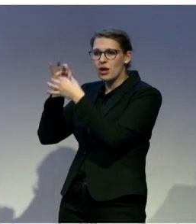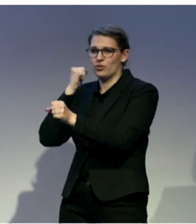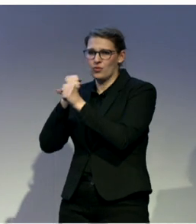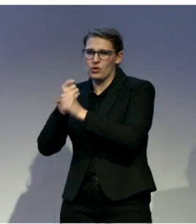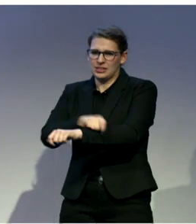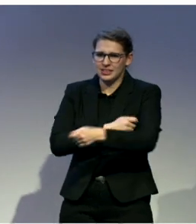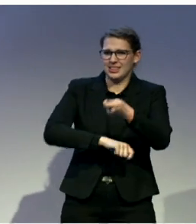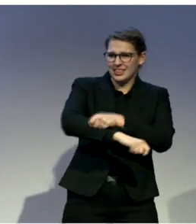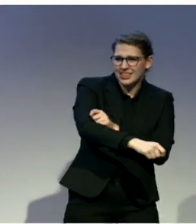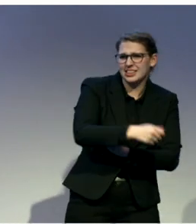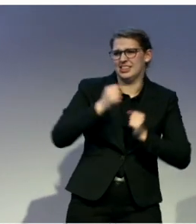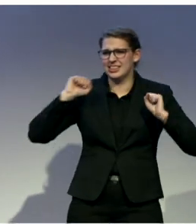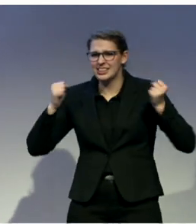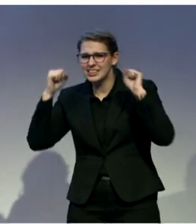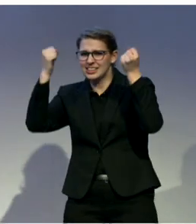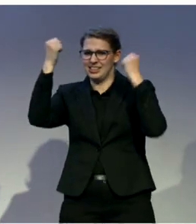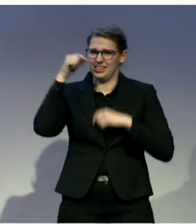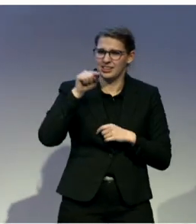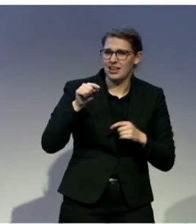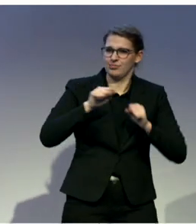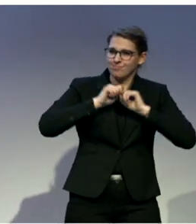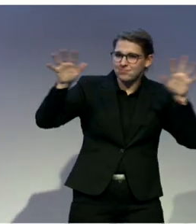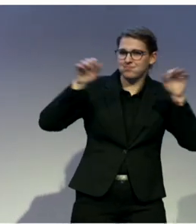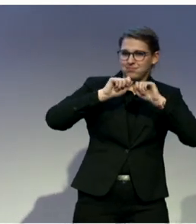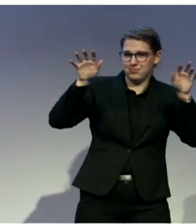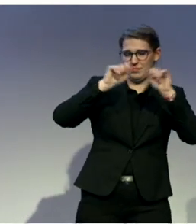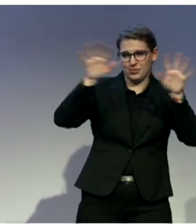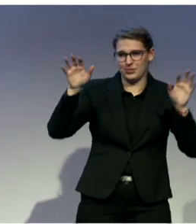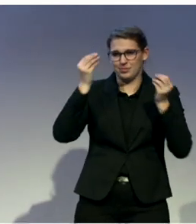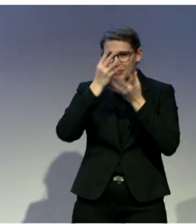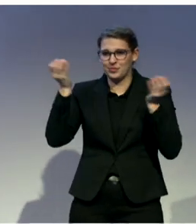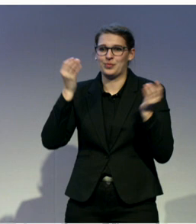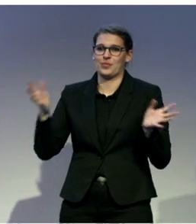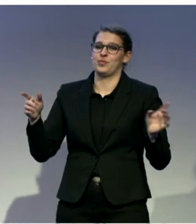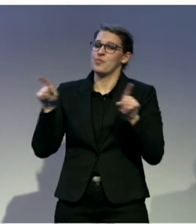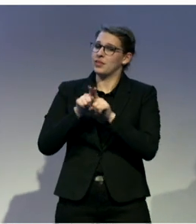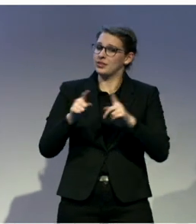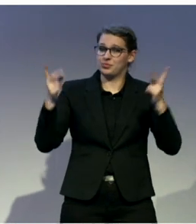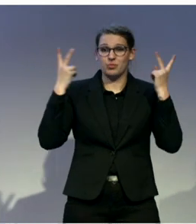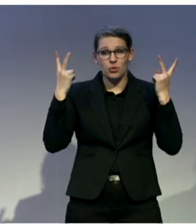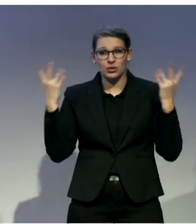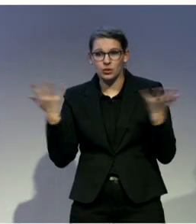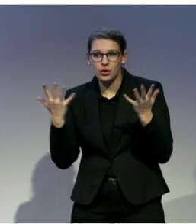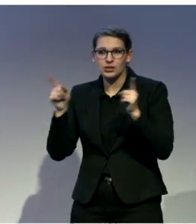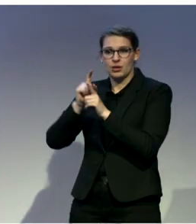We also want to find new cooperation partners who support our families who are pro sign language.